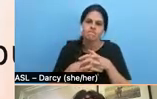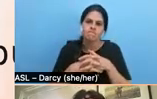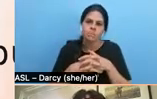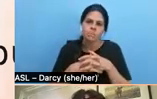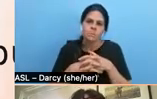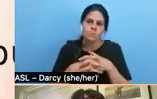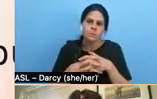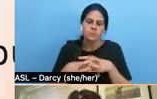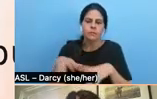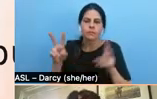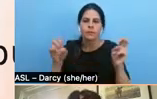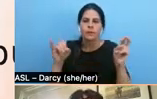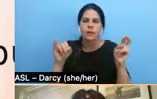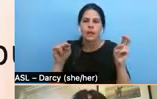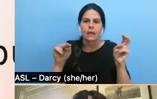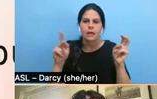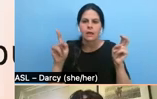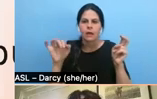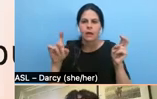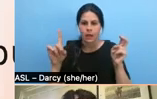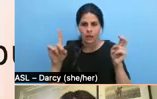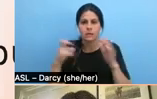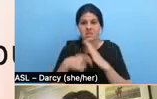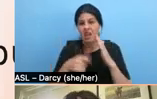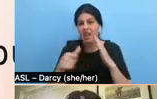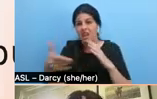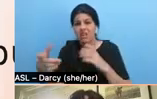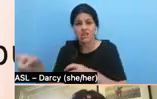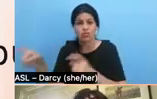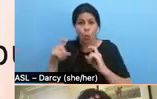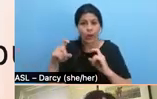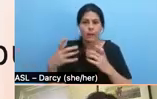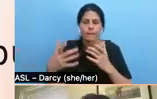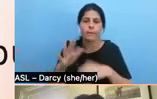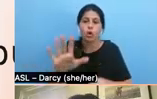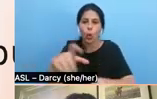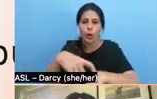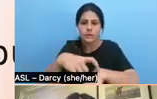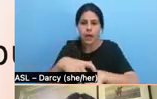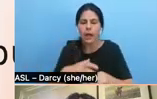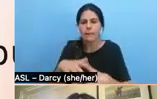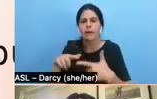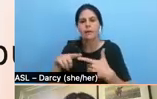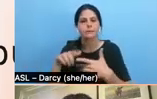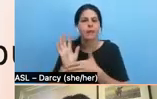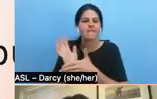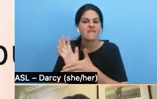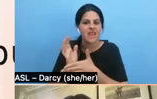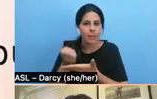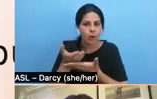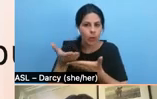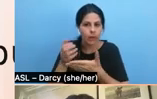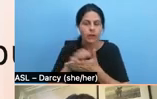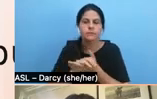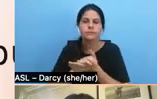in kind expenses. So that's anything that's donated. It could be your equipment. Um, and it's good to have